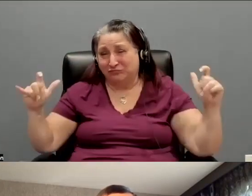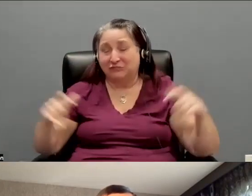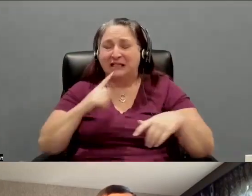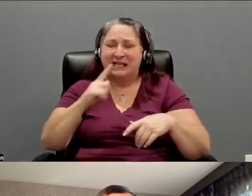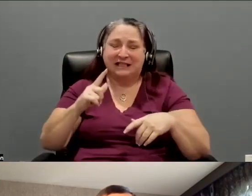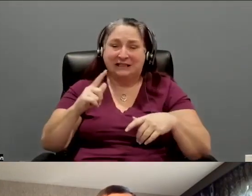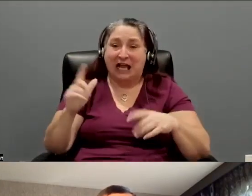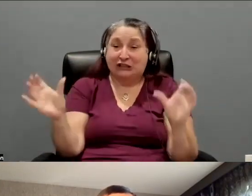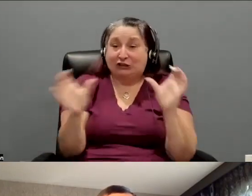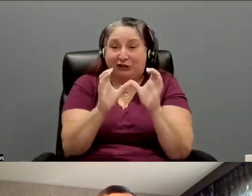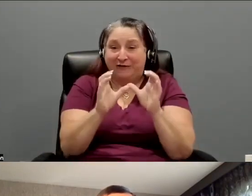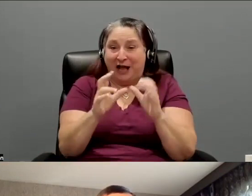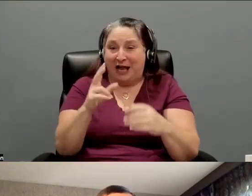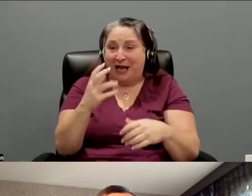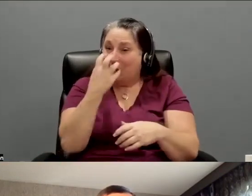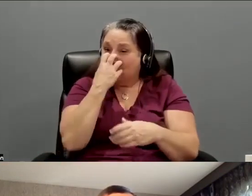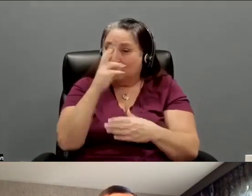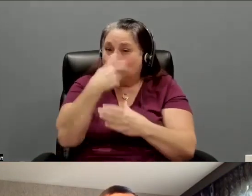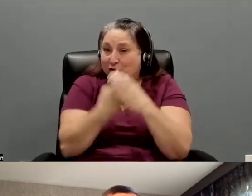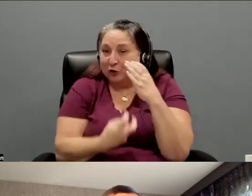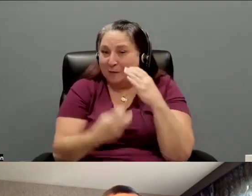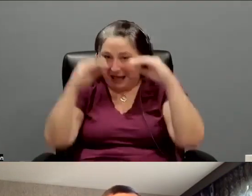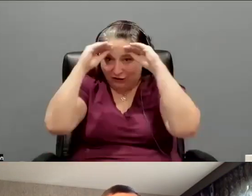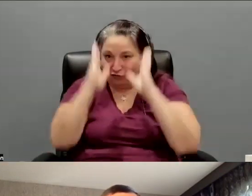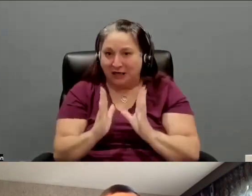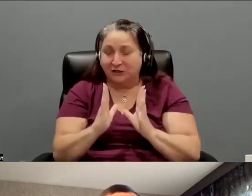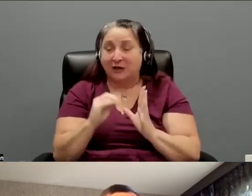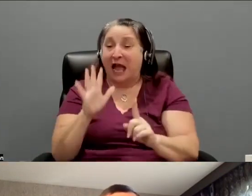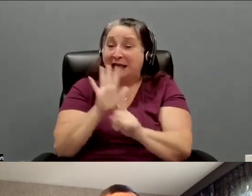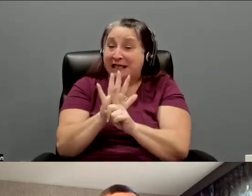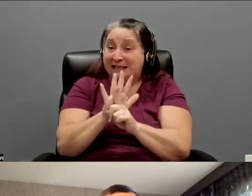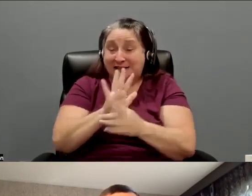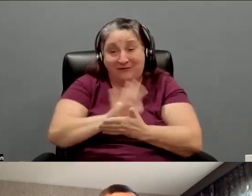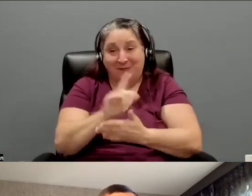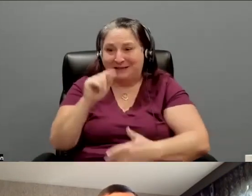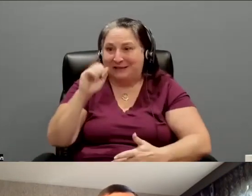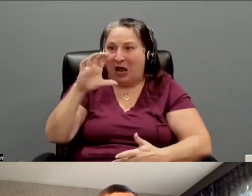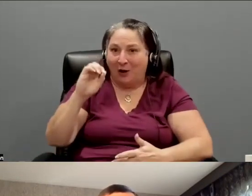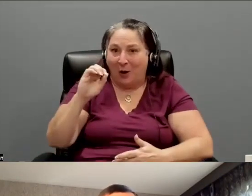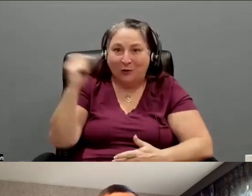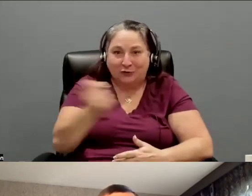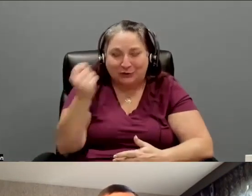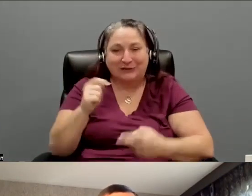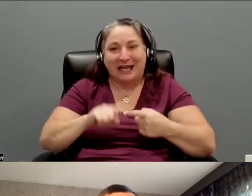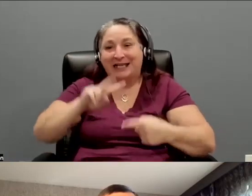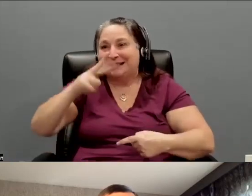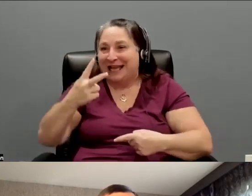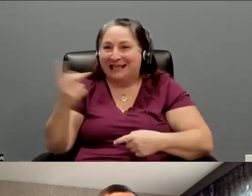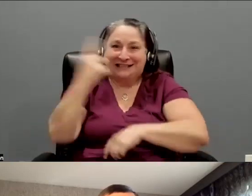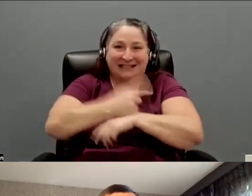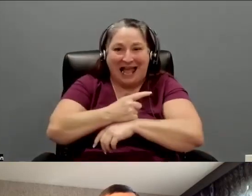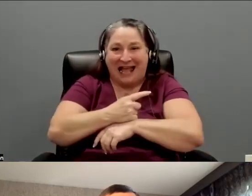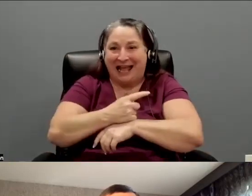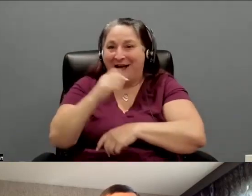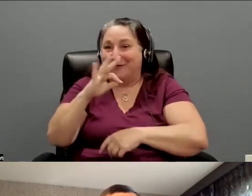certified scuba instructor. And his films, Taco Tuesday, Second Day, G and the Dragon and Whitney's